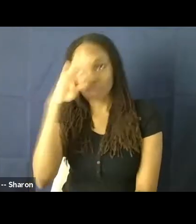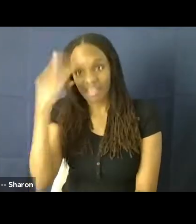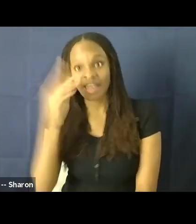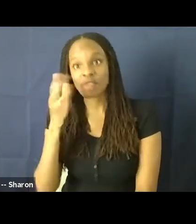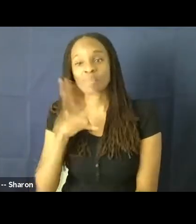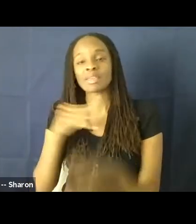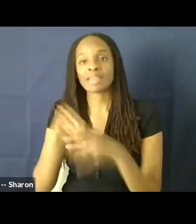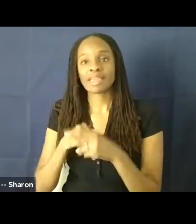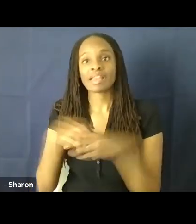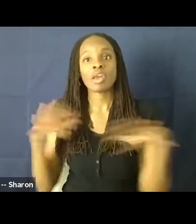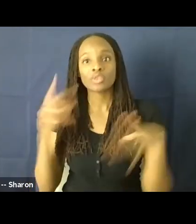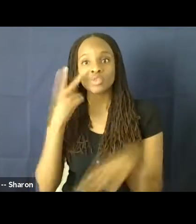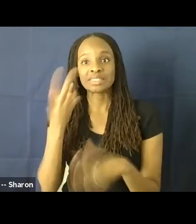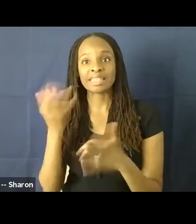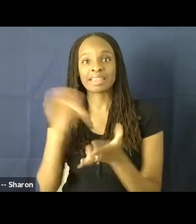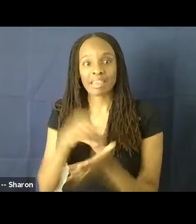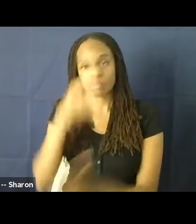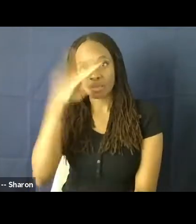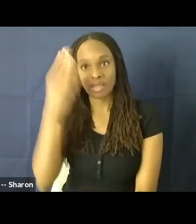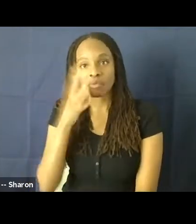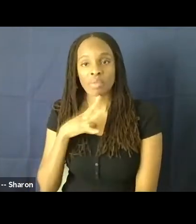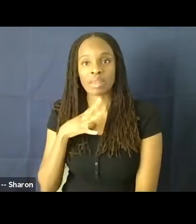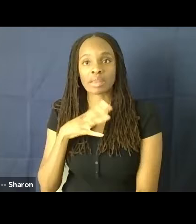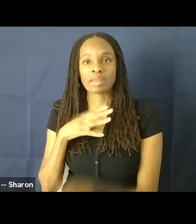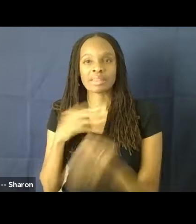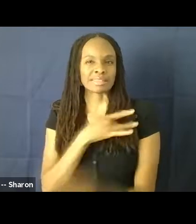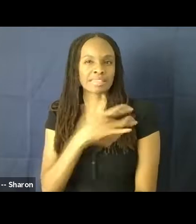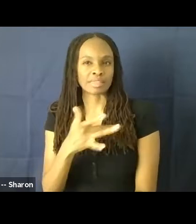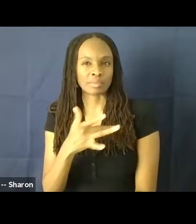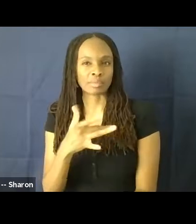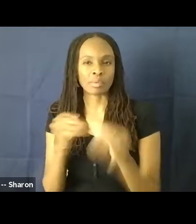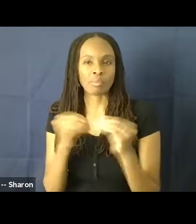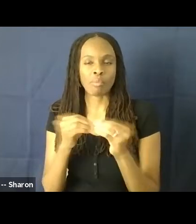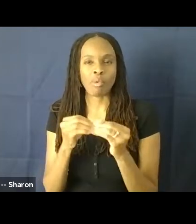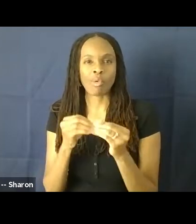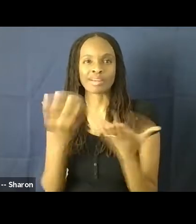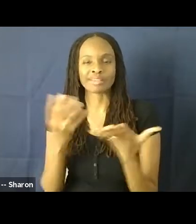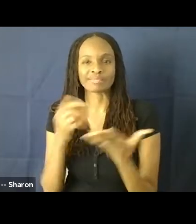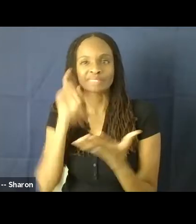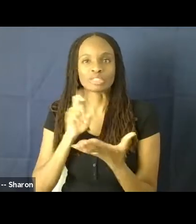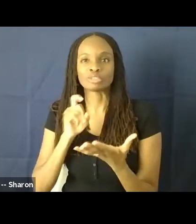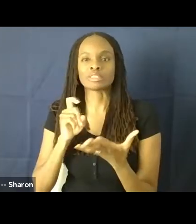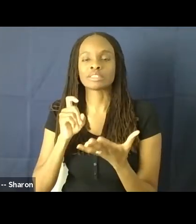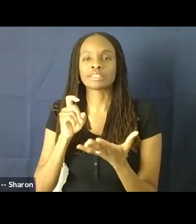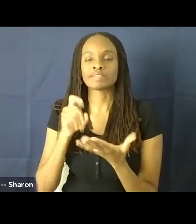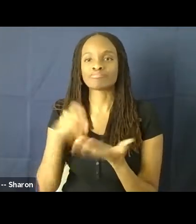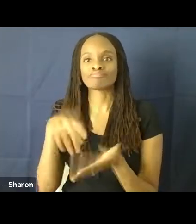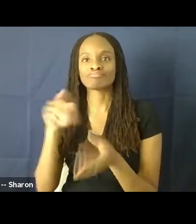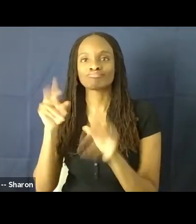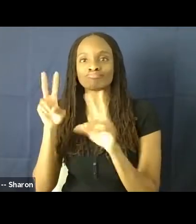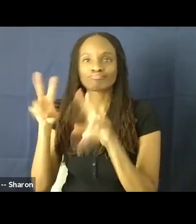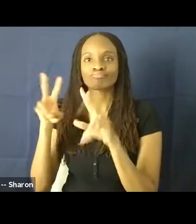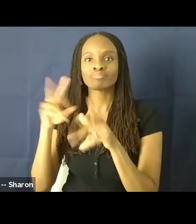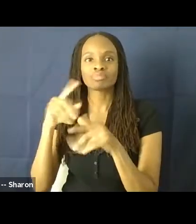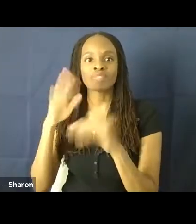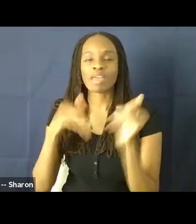So we see here again black women are more likely to be sexually objectified than white women and also women of color.